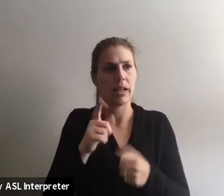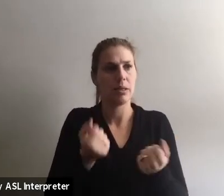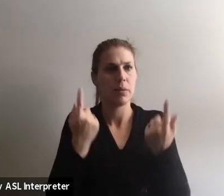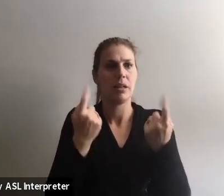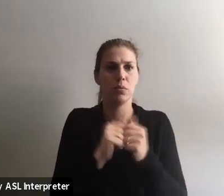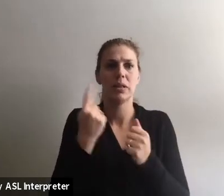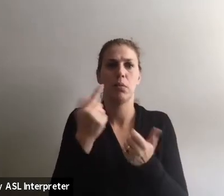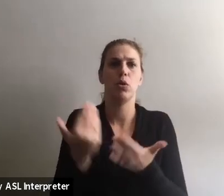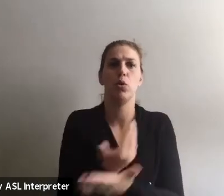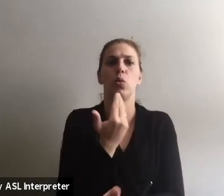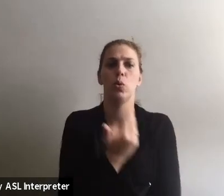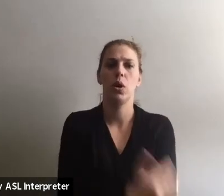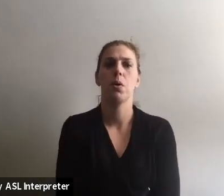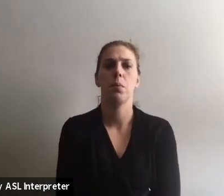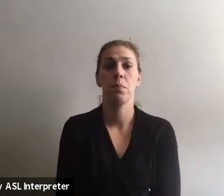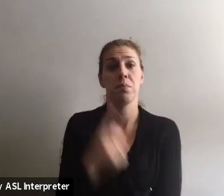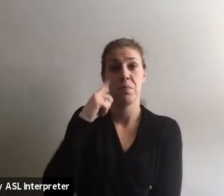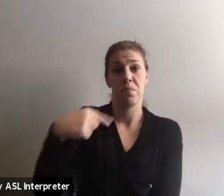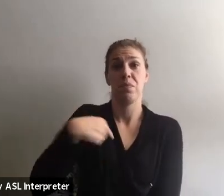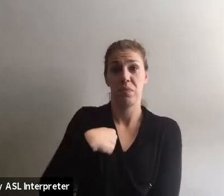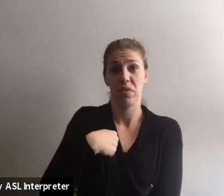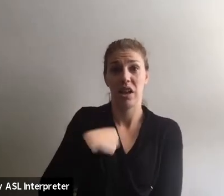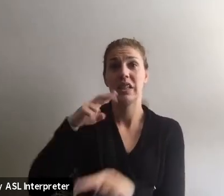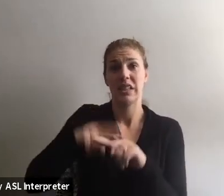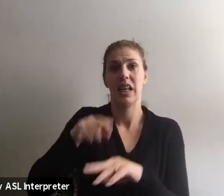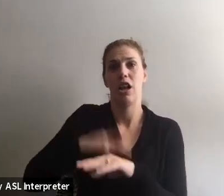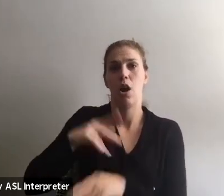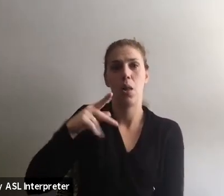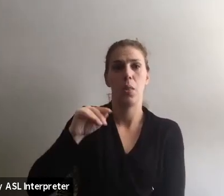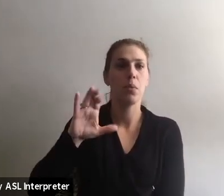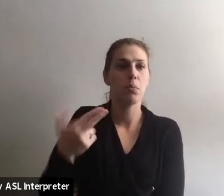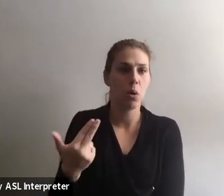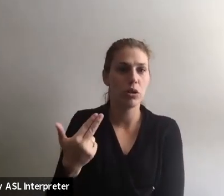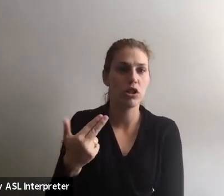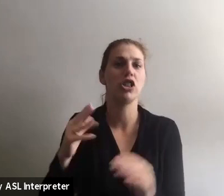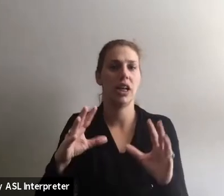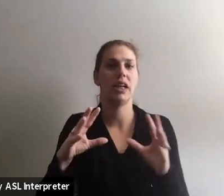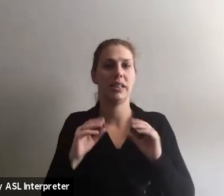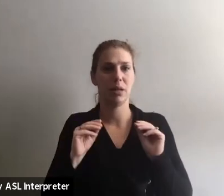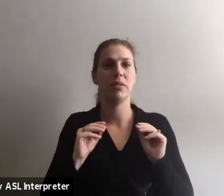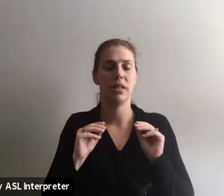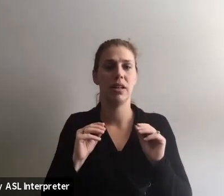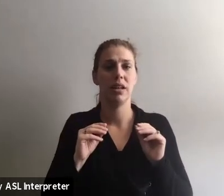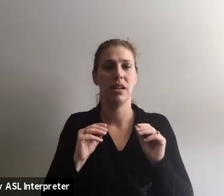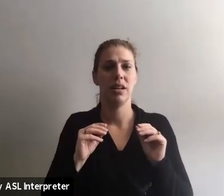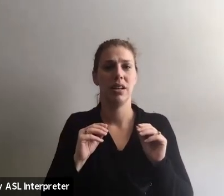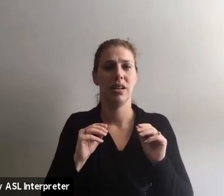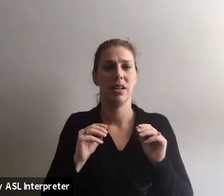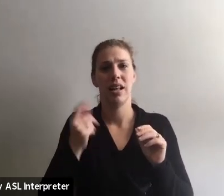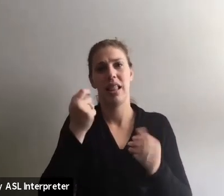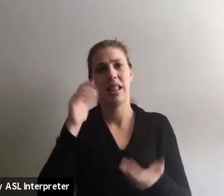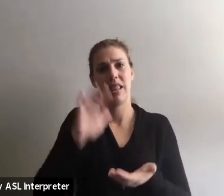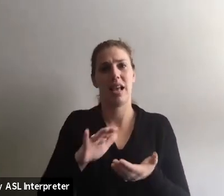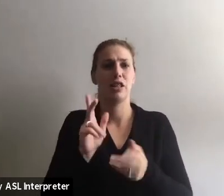with somebody new? For me, it was just sitting on the porch and being okay with maybe being slightly less